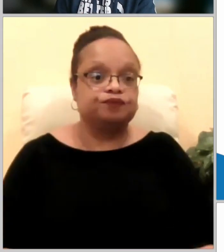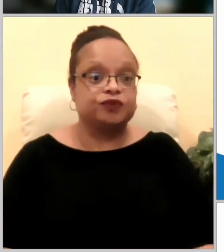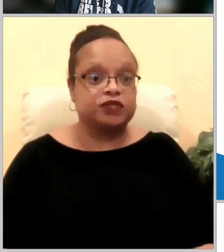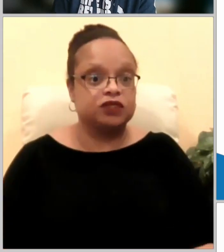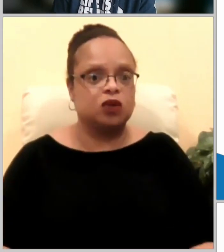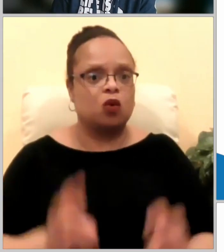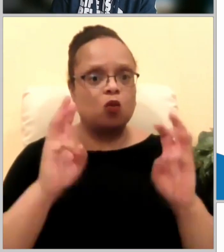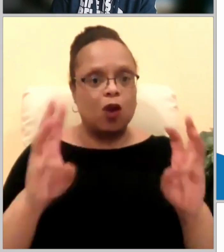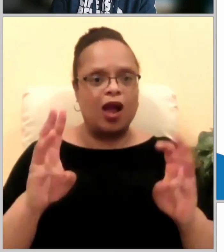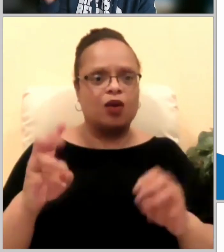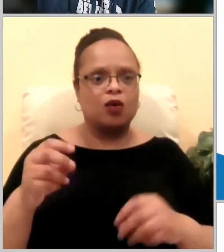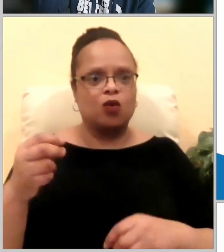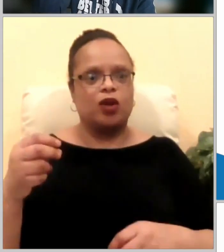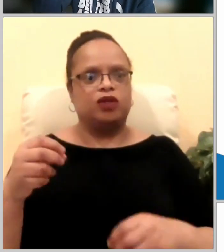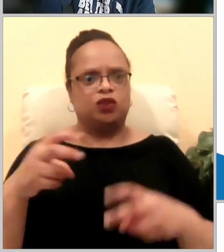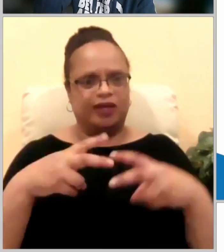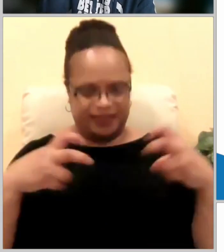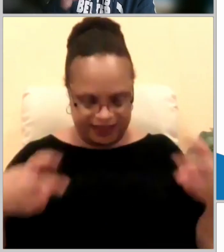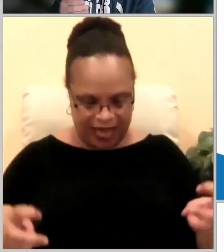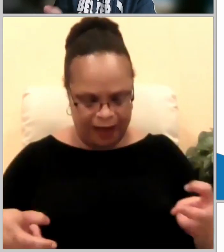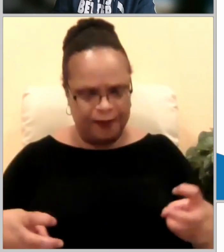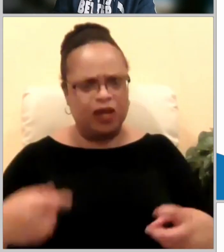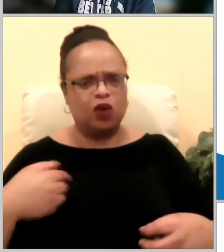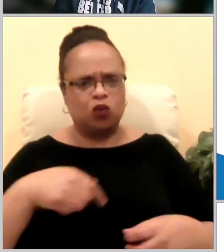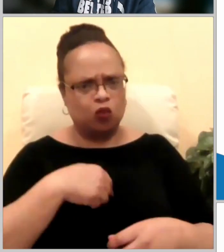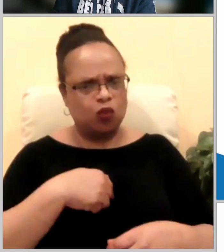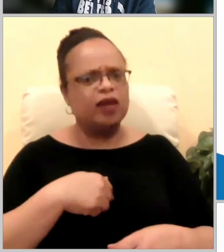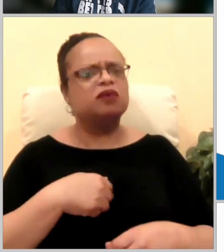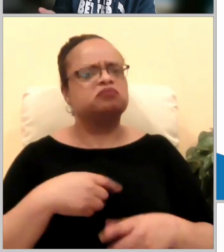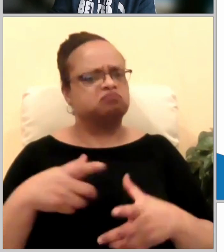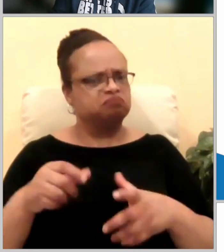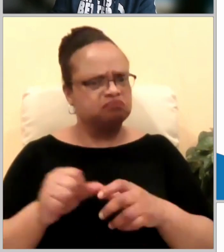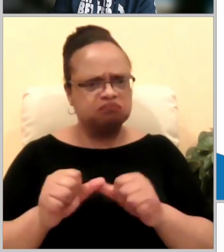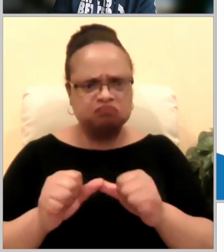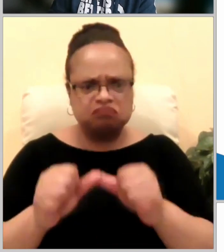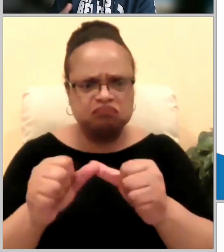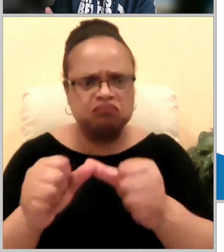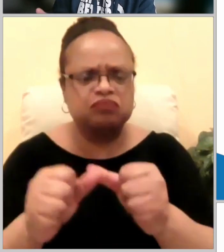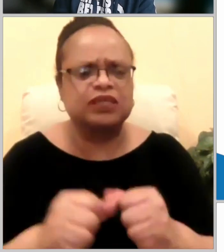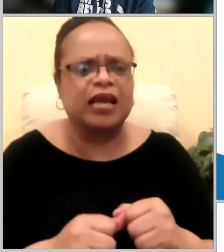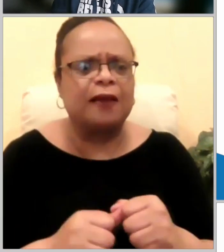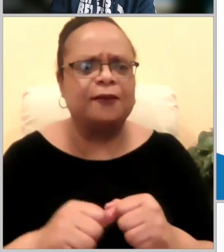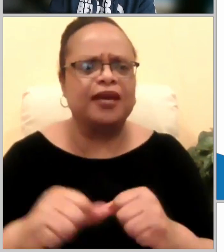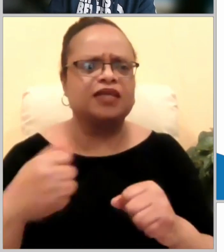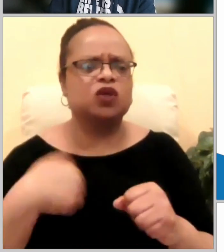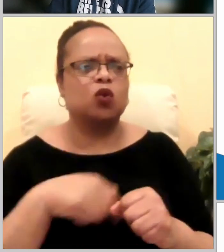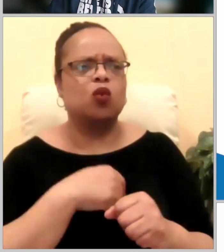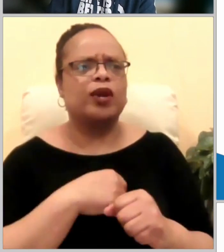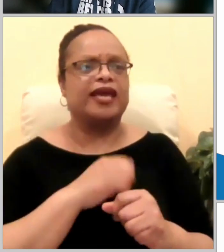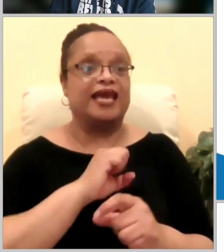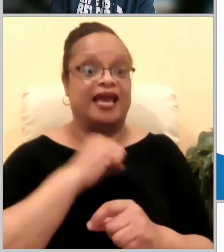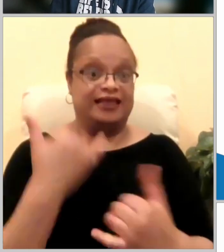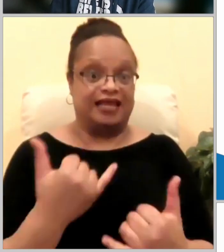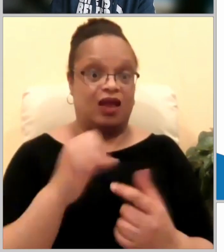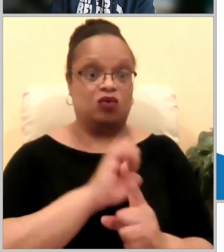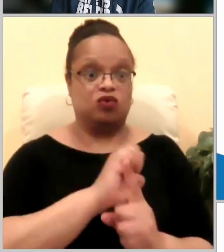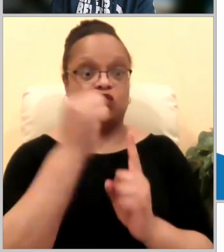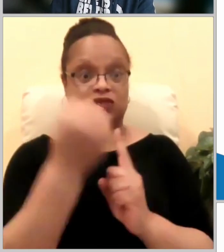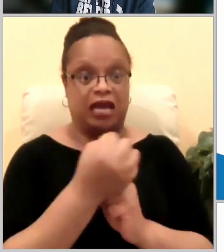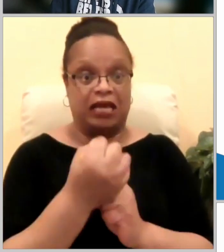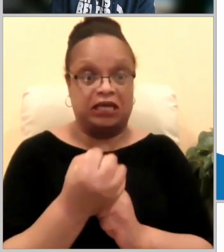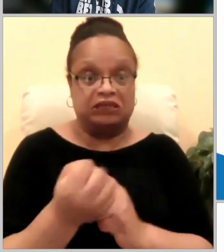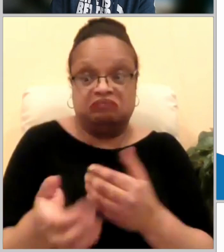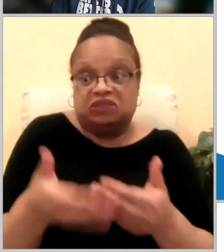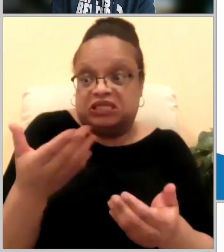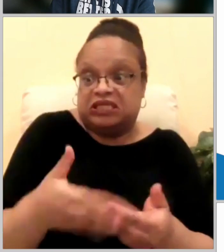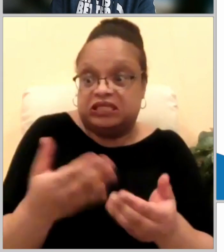as a civilization where all we have to do today is turn on a tv or look at our phones to see or hear the news